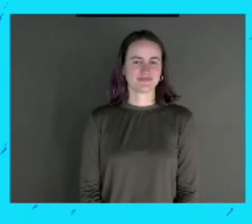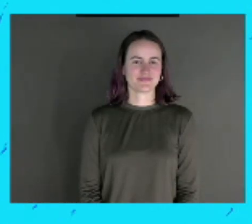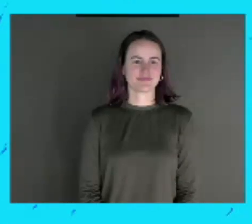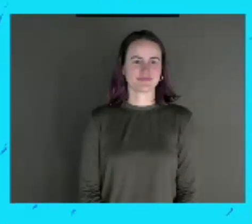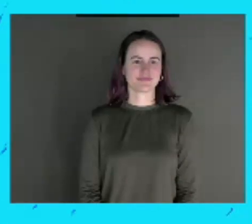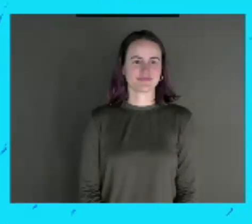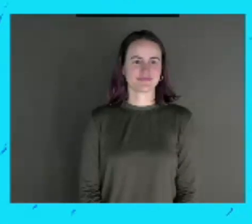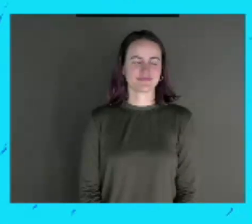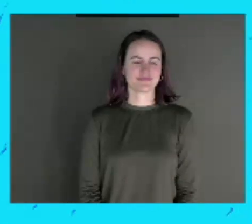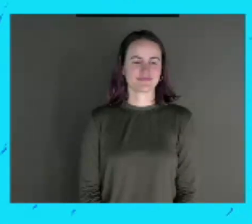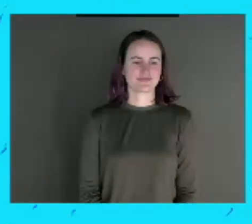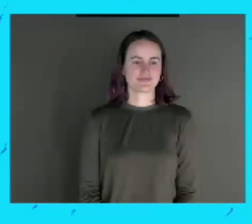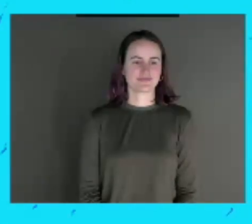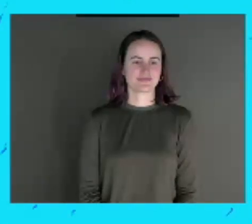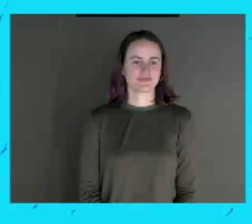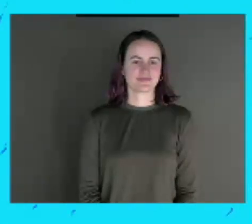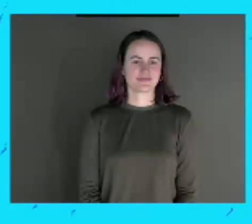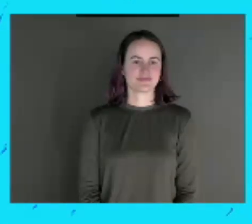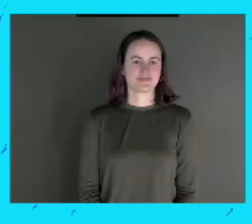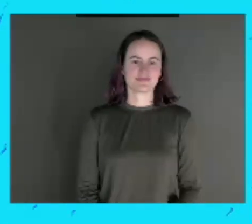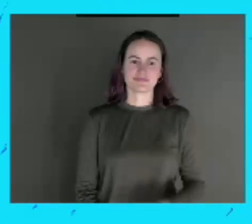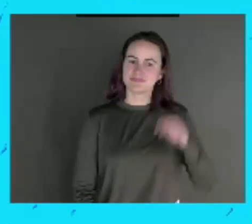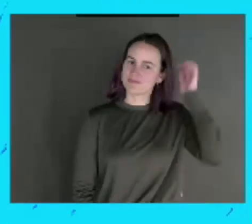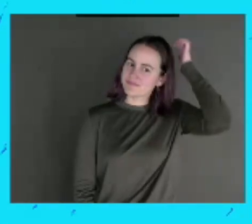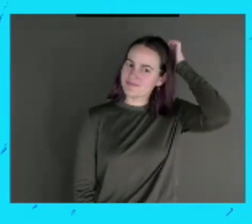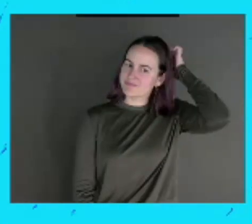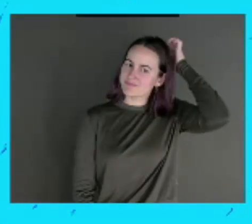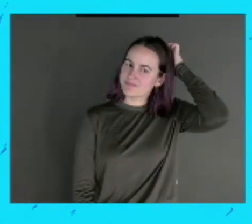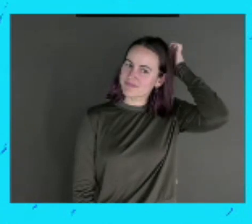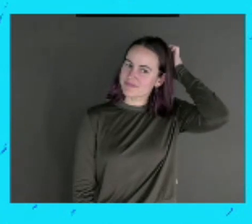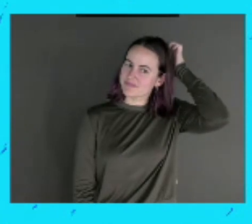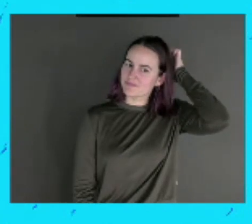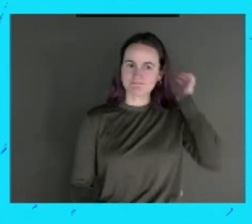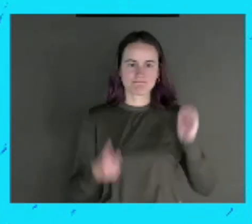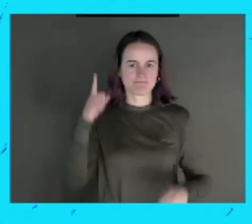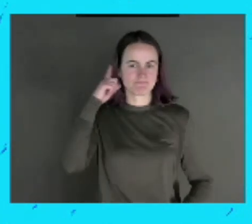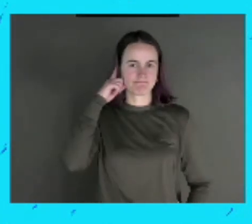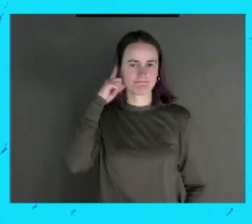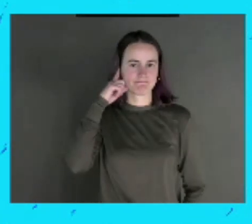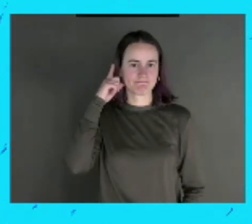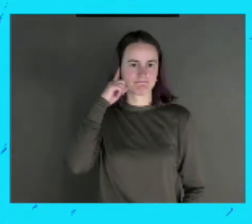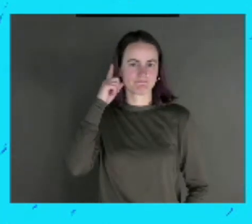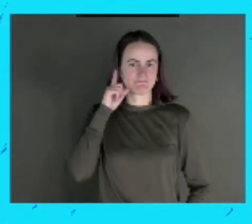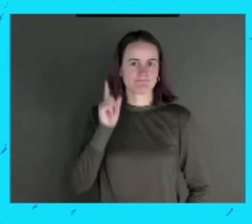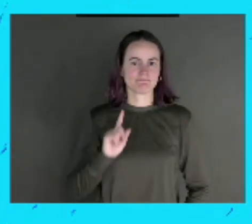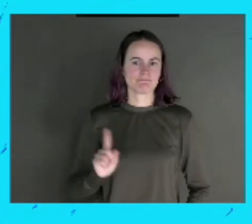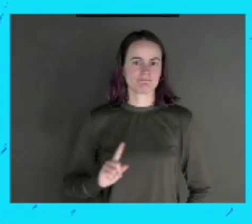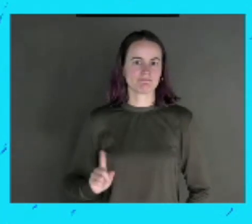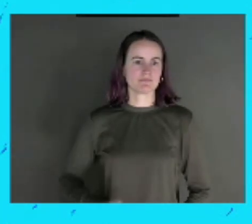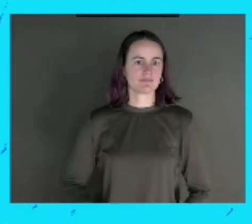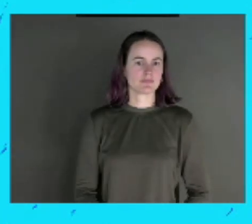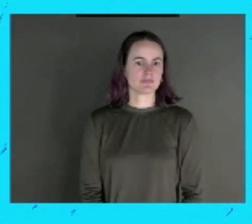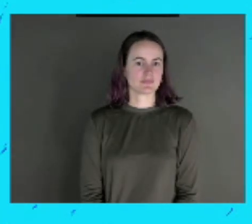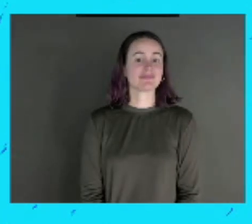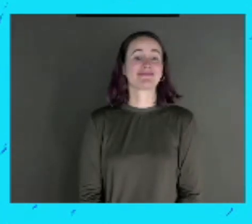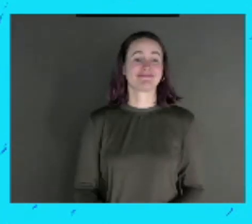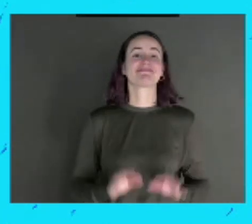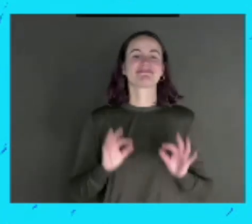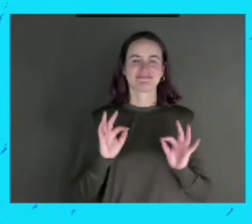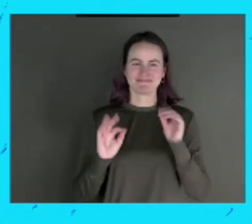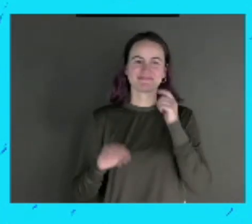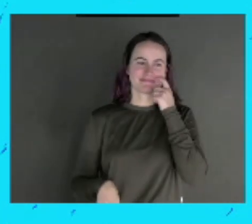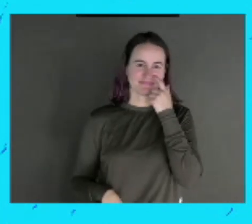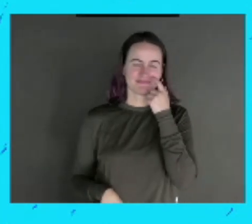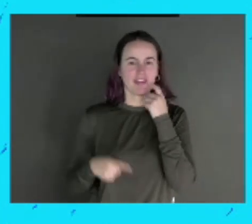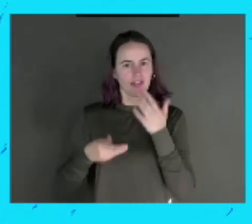I mean, those young champions representing nutrition internationally, I mean, very, very vocal. And what a discussion around what it means to